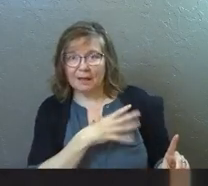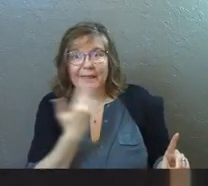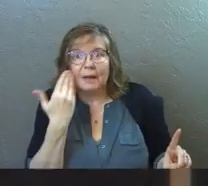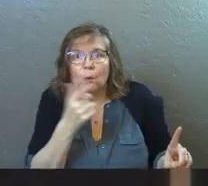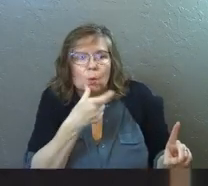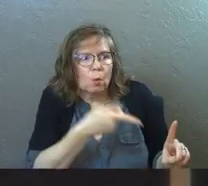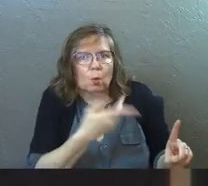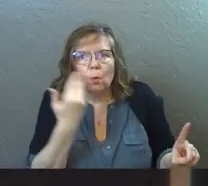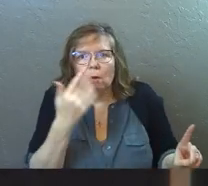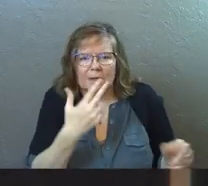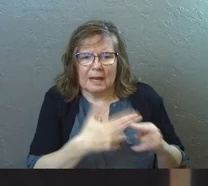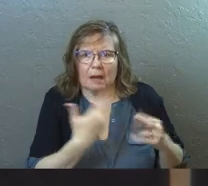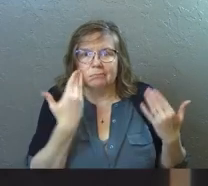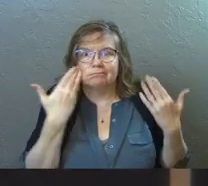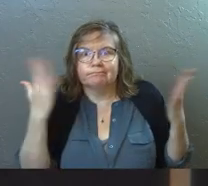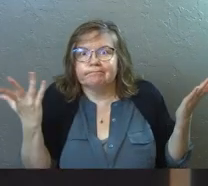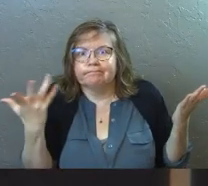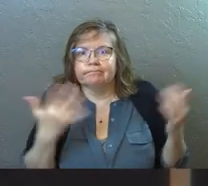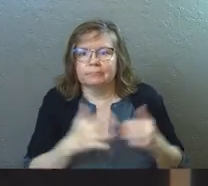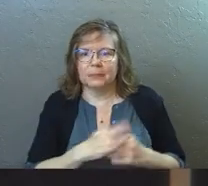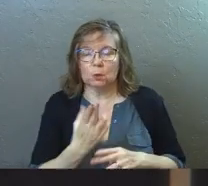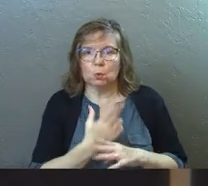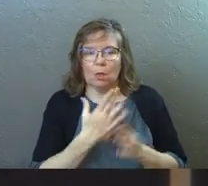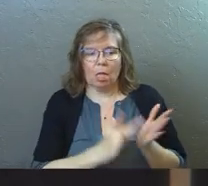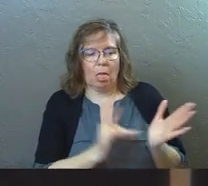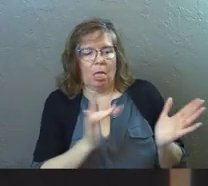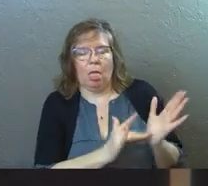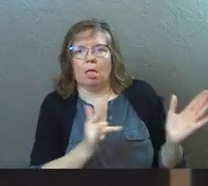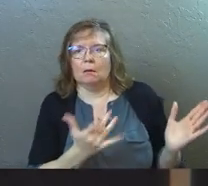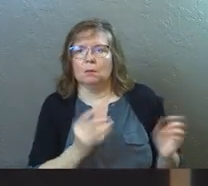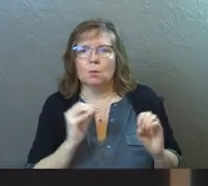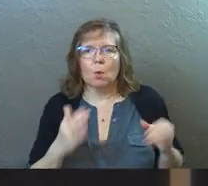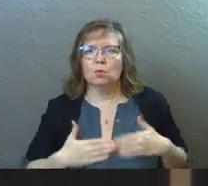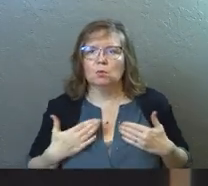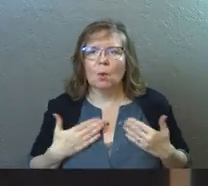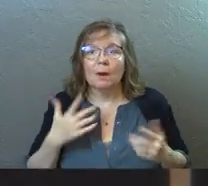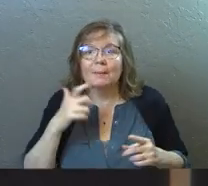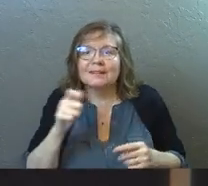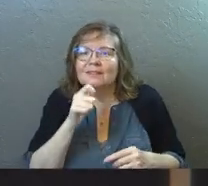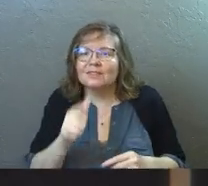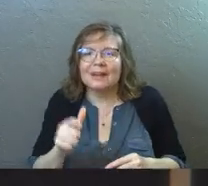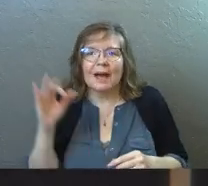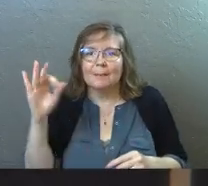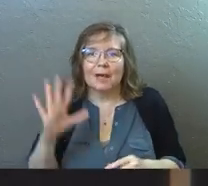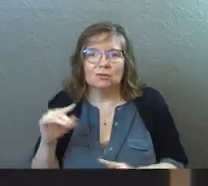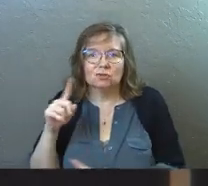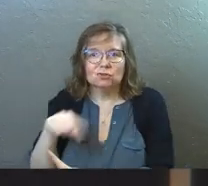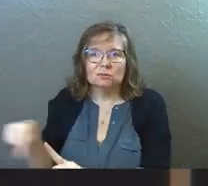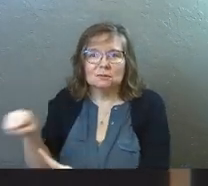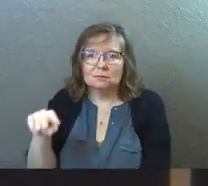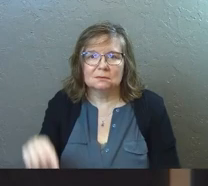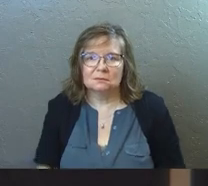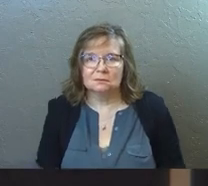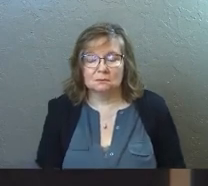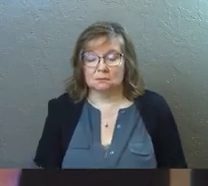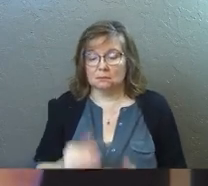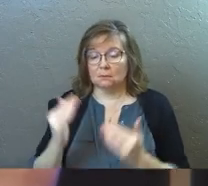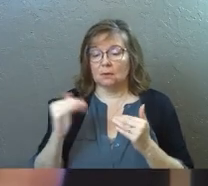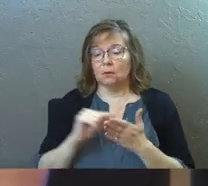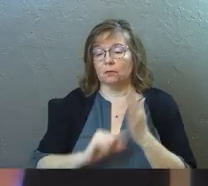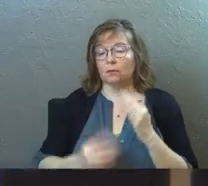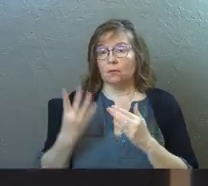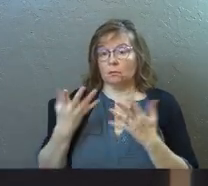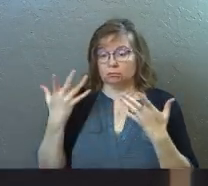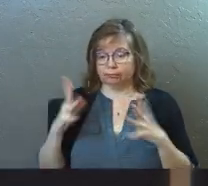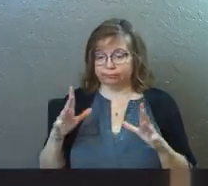him? Why didn't they know his name? Why did they use him like a pawn? Why was there no joy? Because they're not pastors. So verse four,